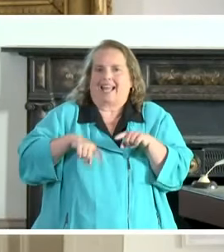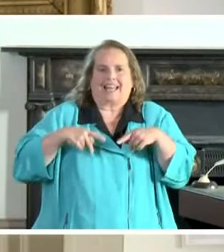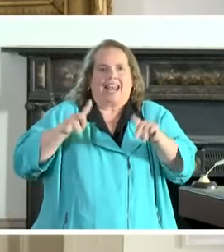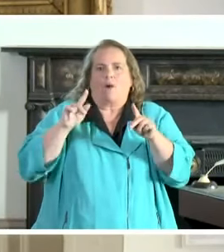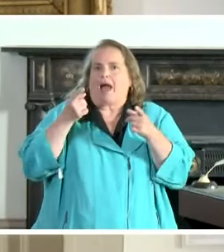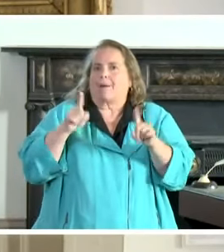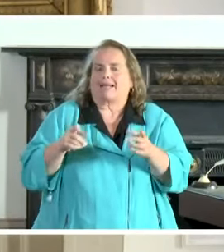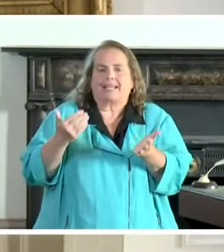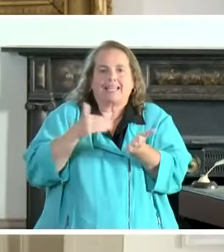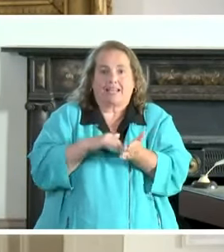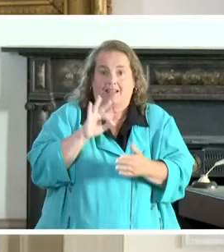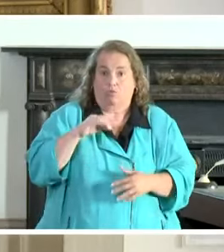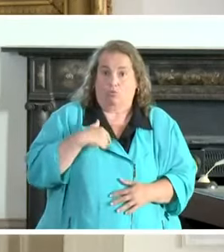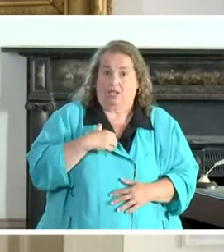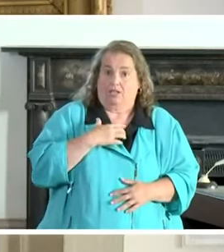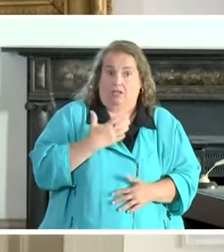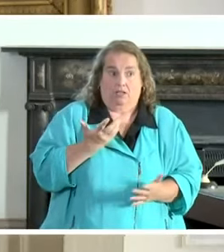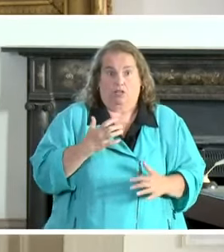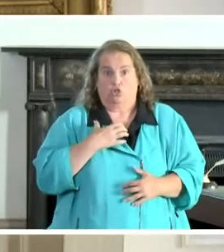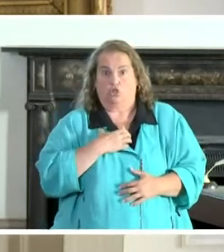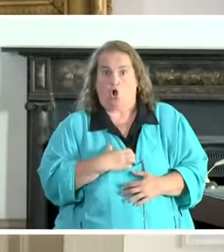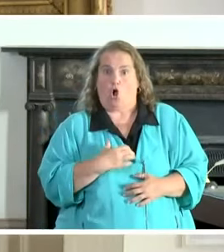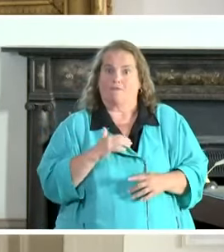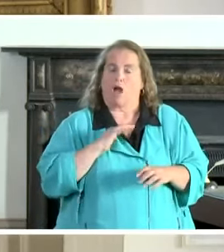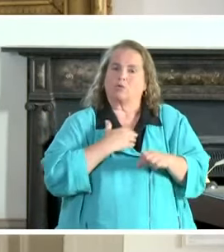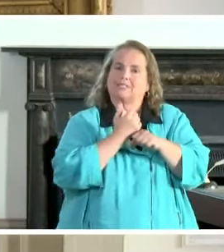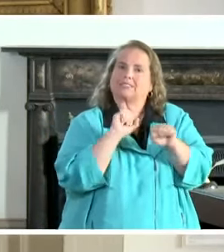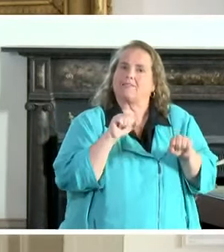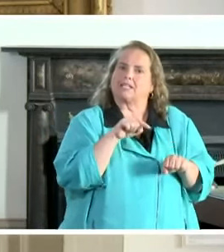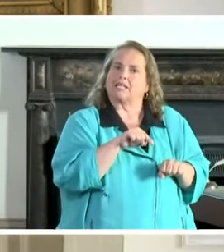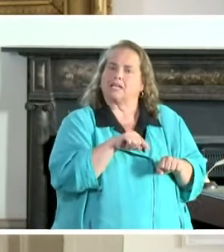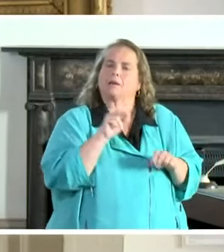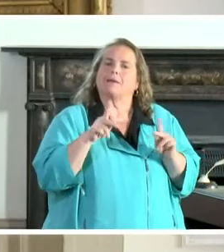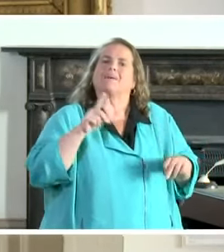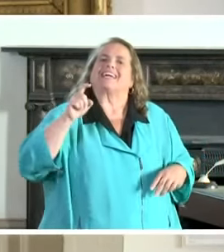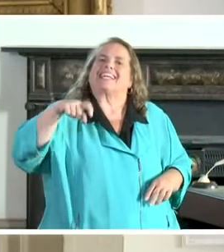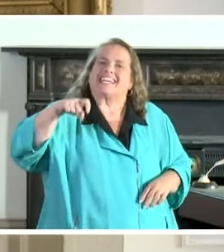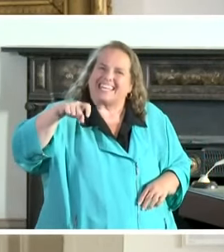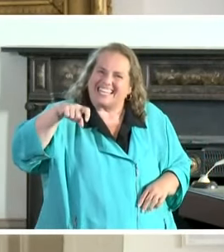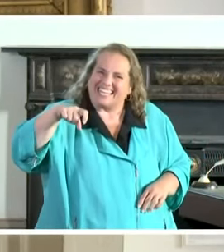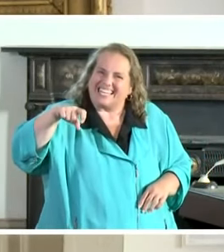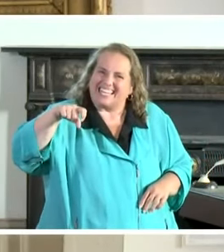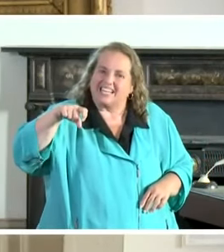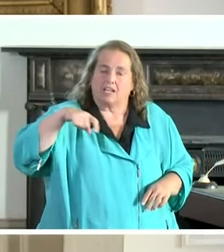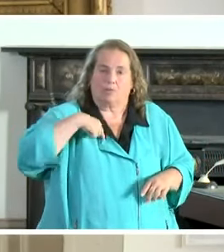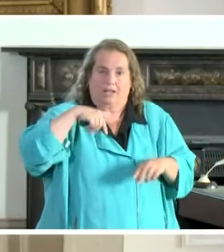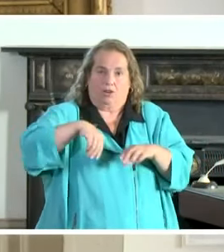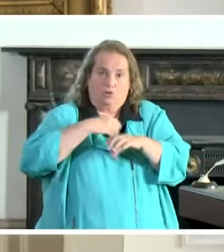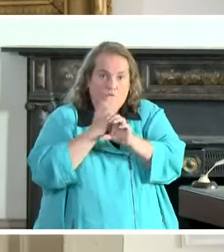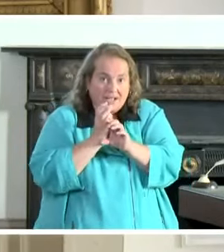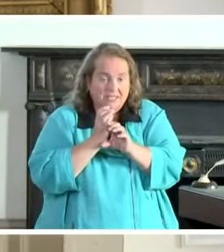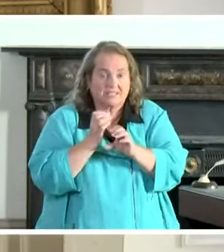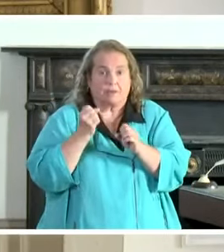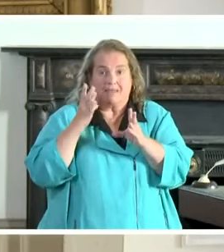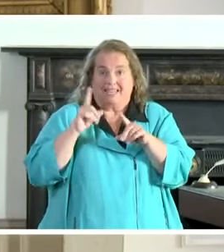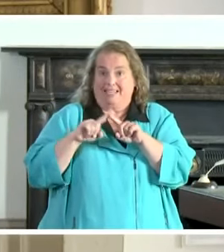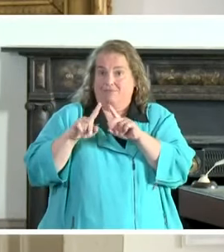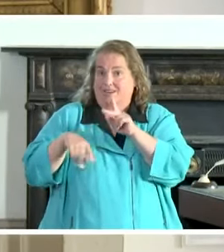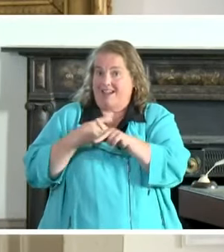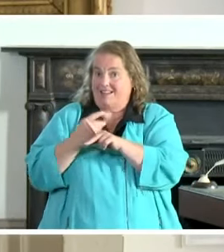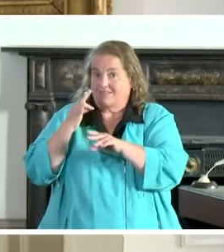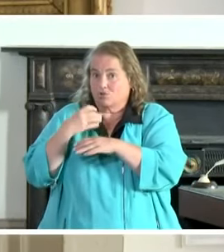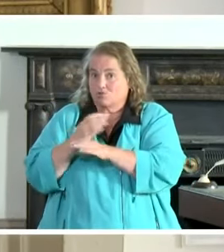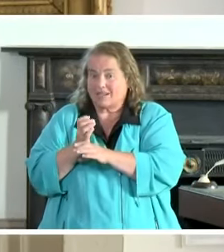that if we starve our safety net, that people really need when we're in a crisis, and there are lots of different types of crisis,